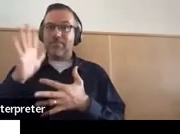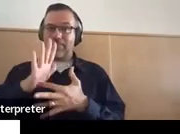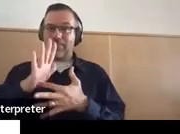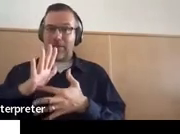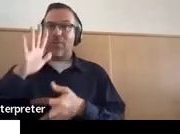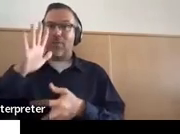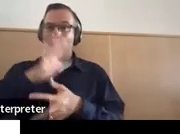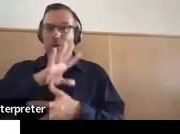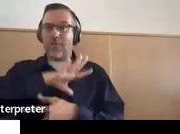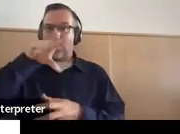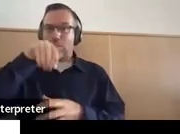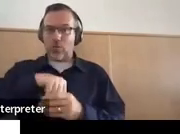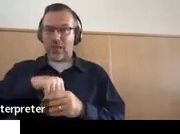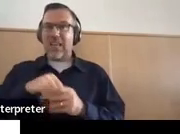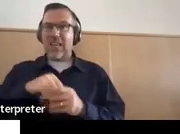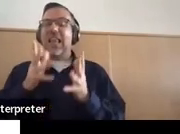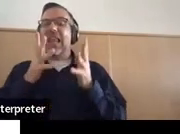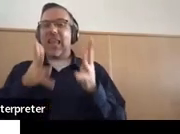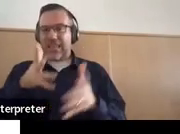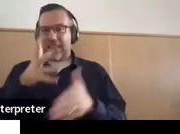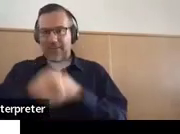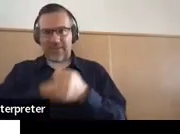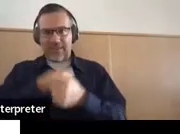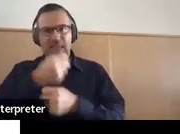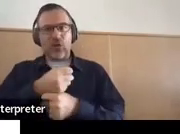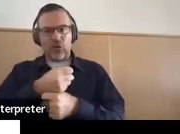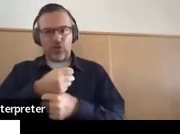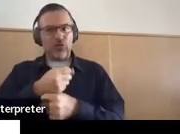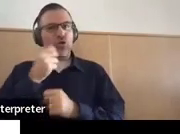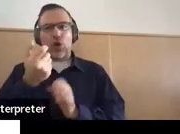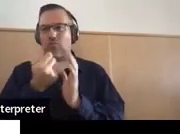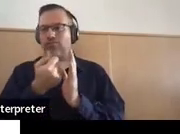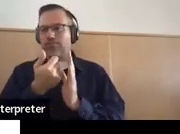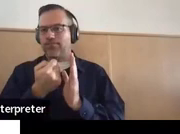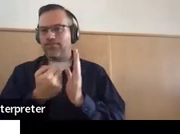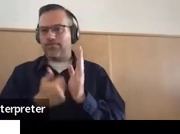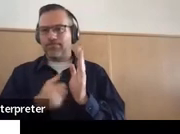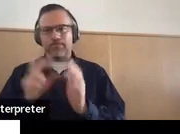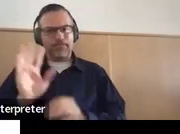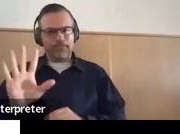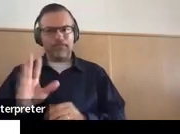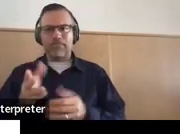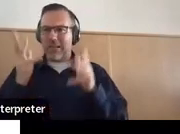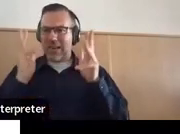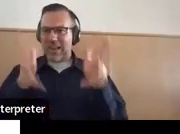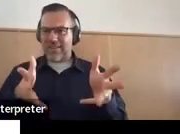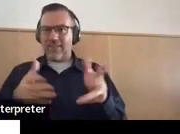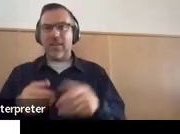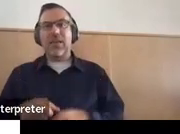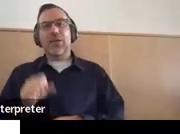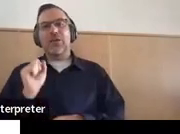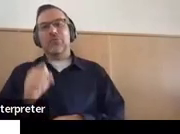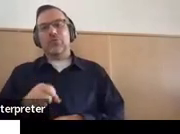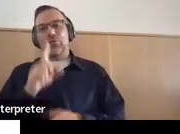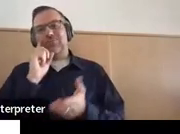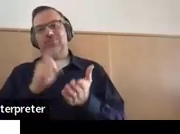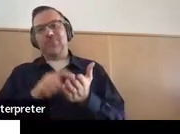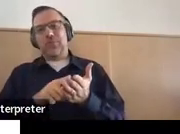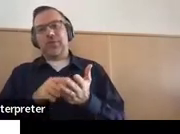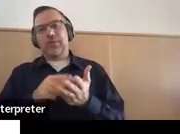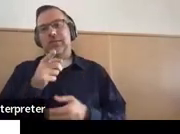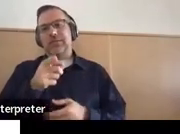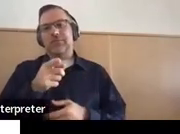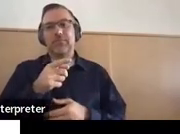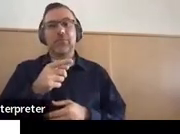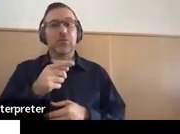the years on. Don't take them off from year to year. But you can see that, let's see. So in